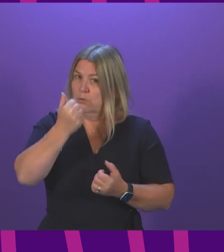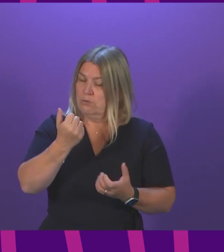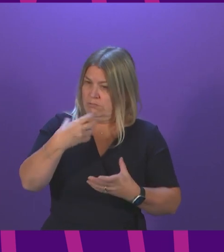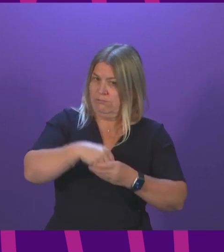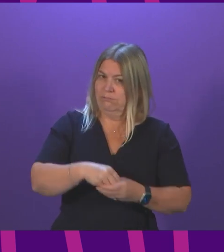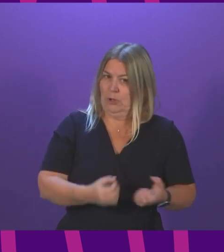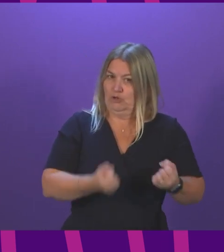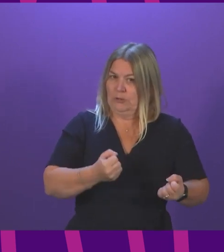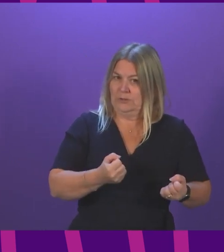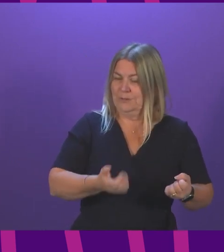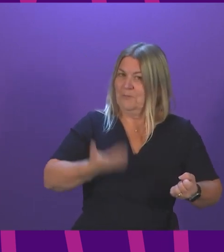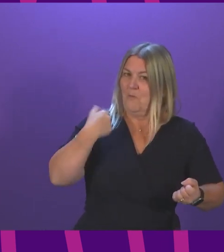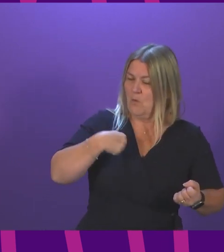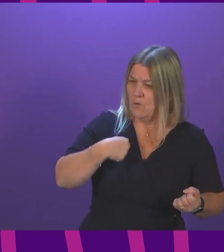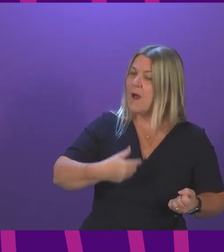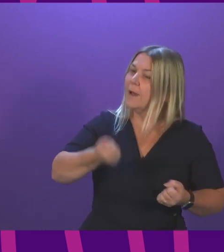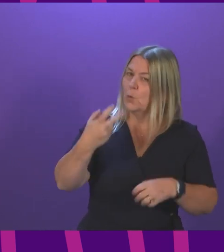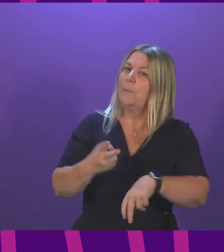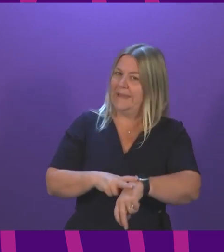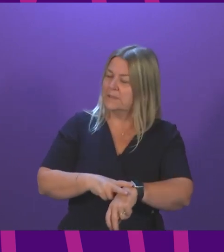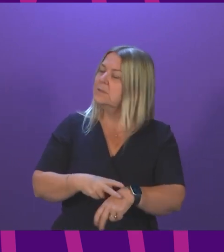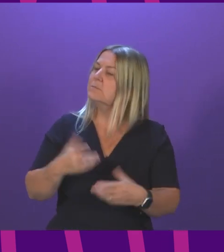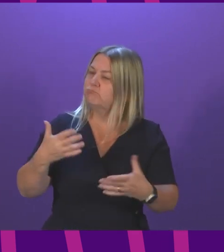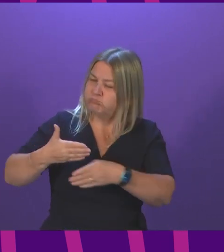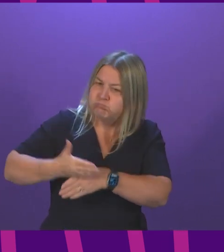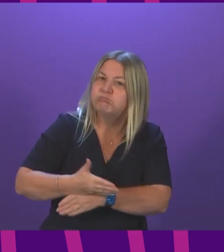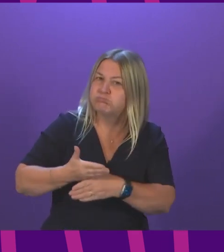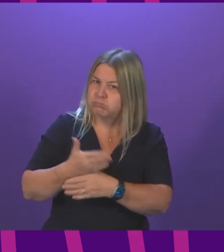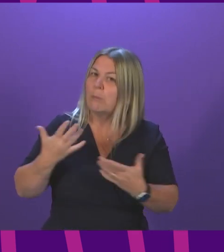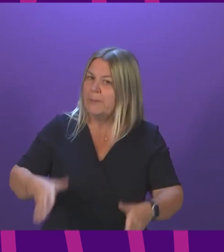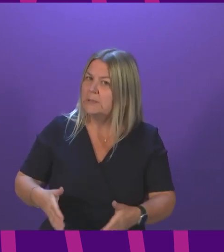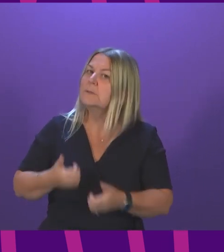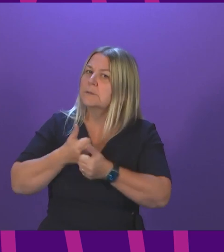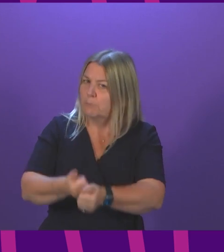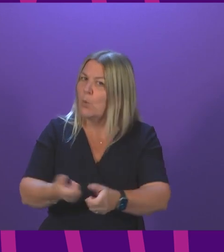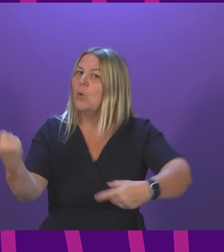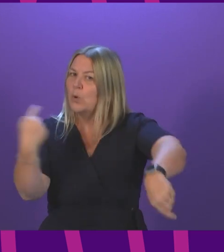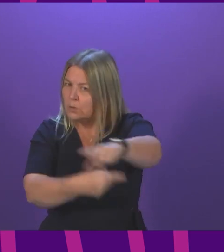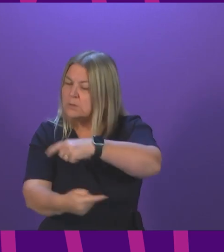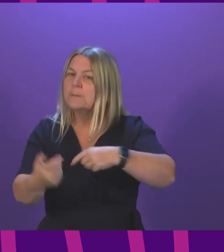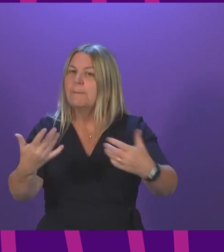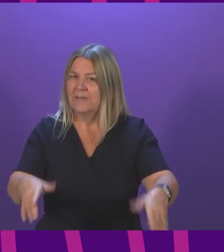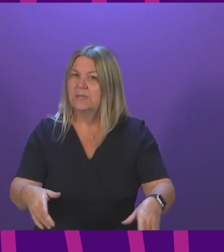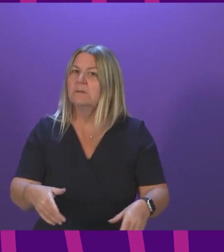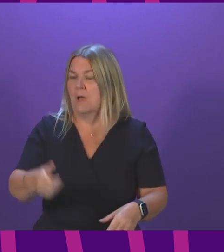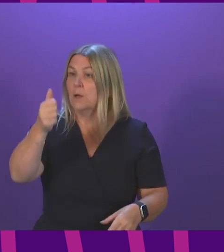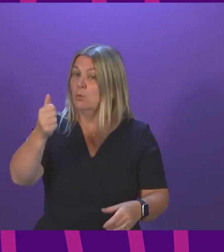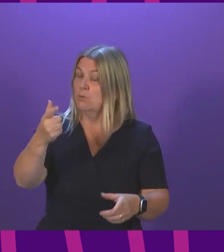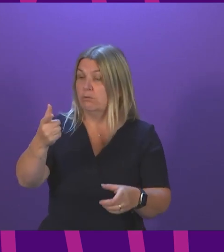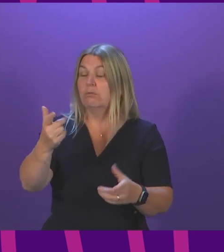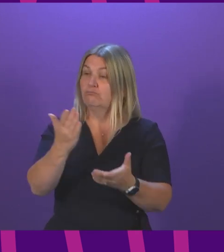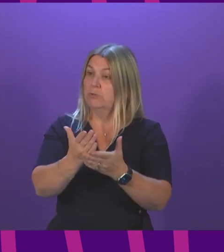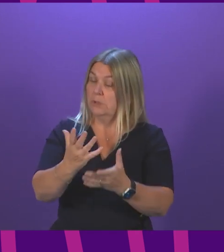the incredible efforts that our police officers, men and women, right across the country make, and she is right to reference the fact that they will make